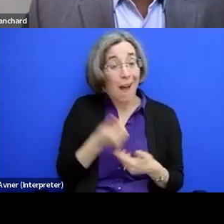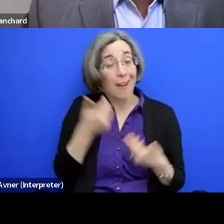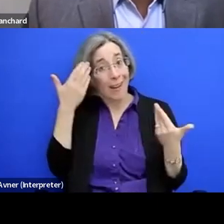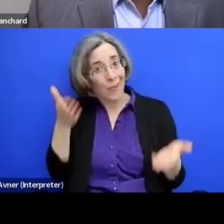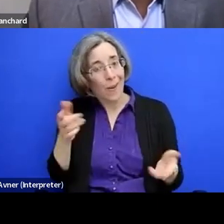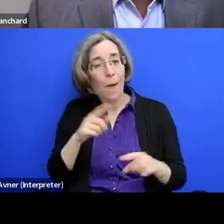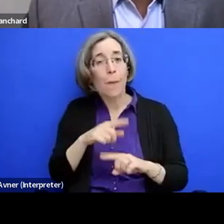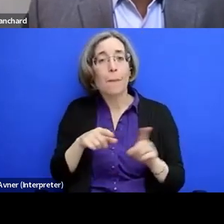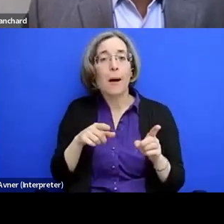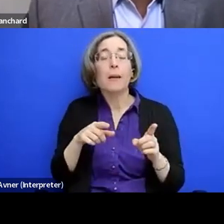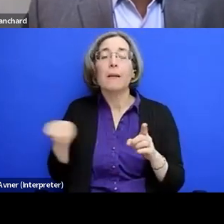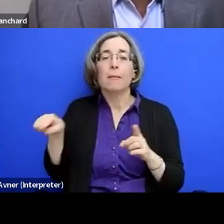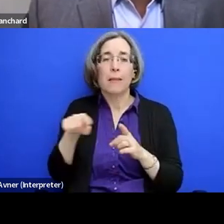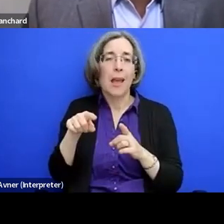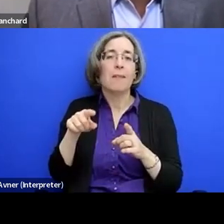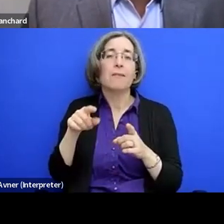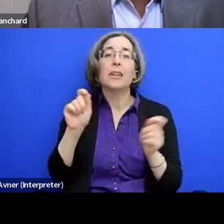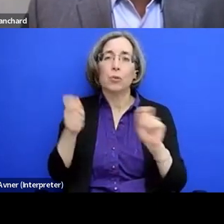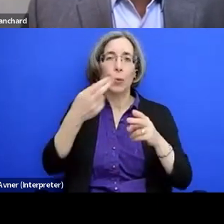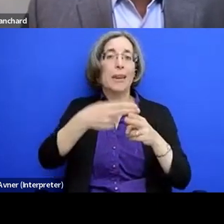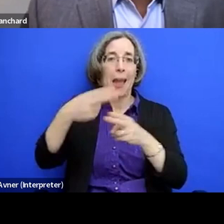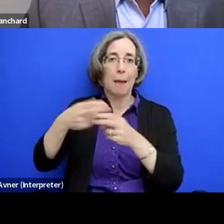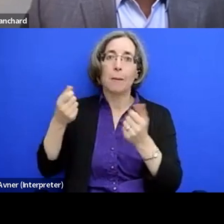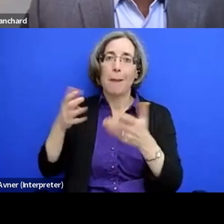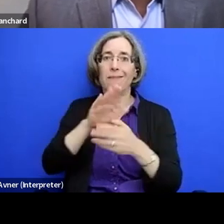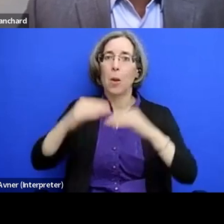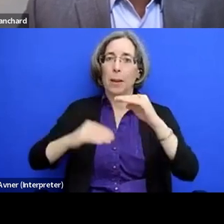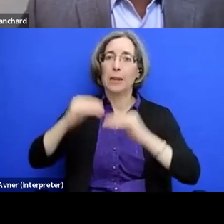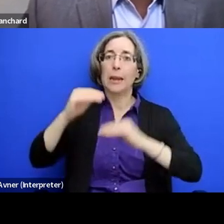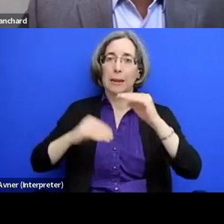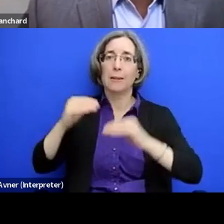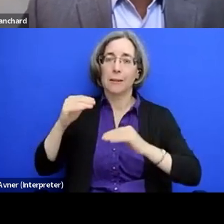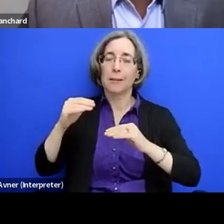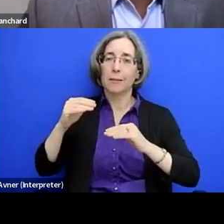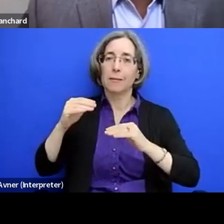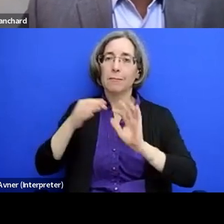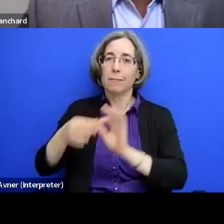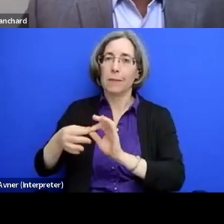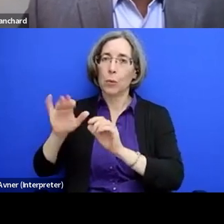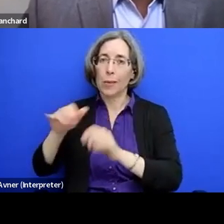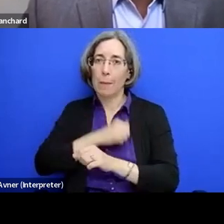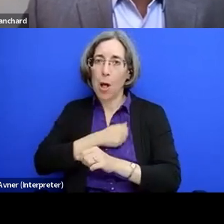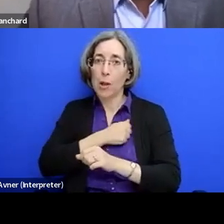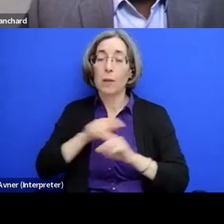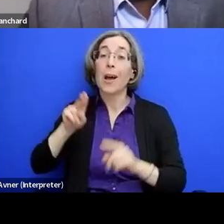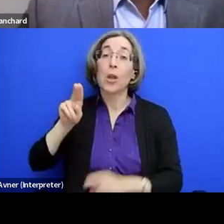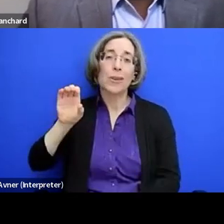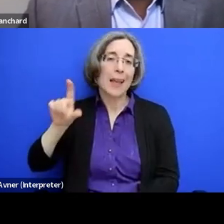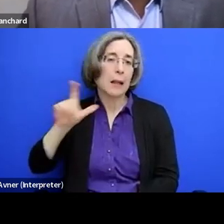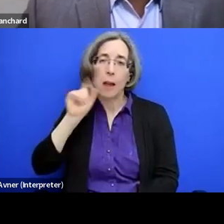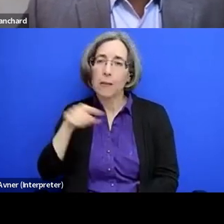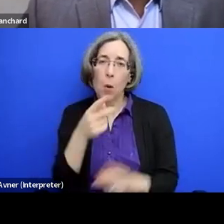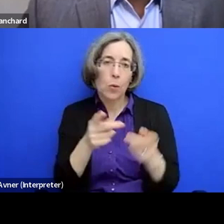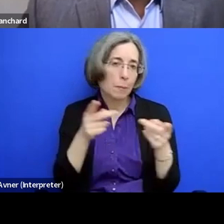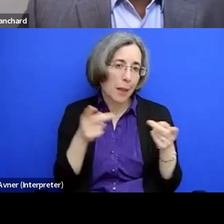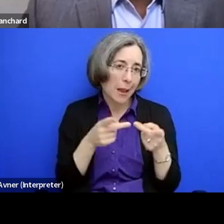they've, they've renamed a lot of their buildings, um, as part of that. Um, but of course, UCL isn't the only location where this was